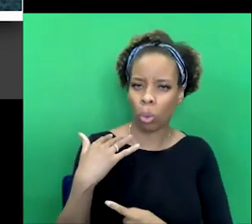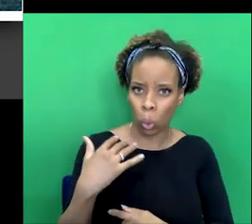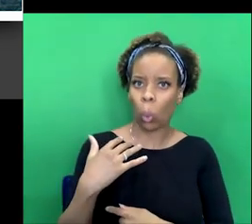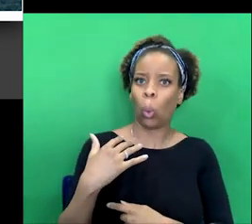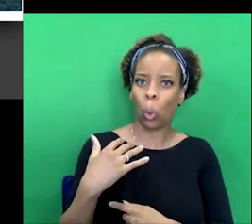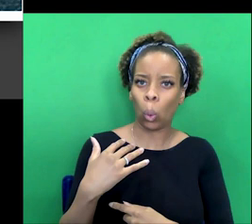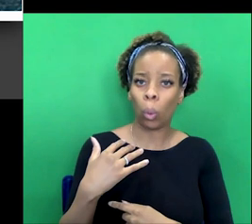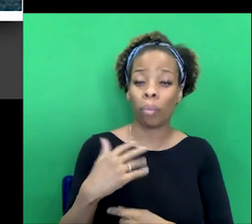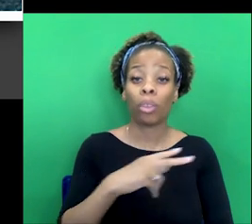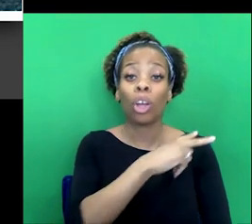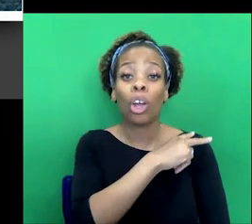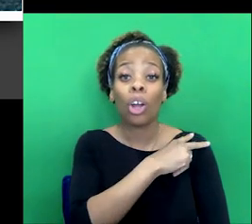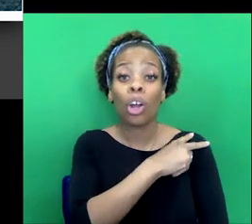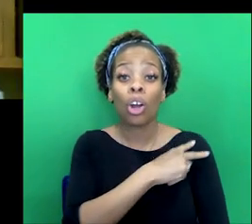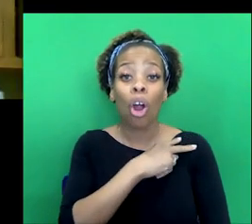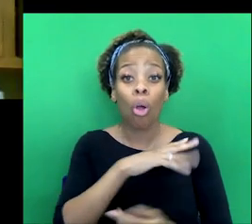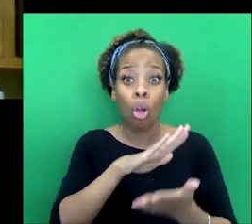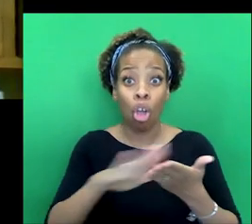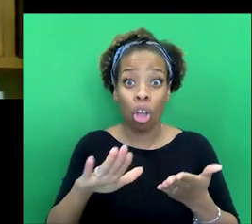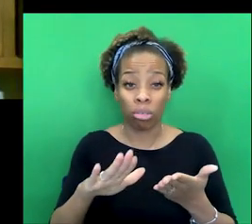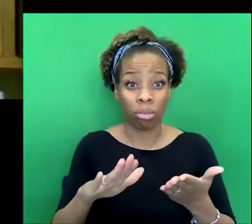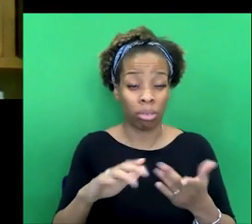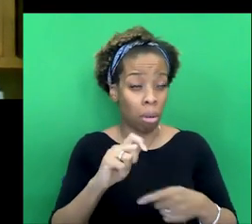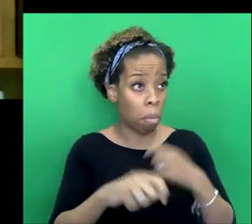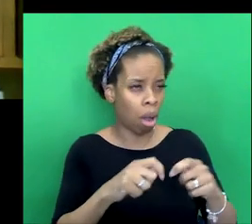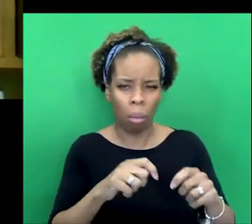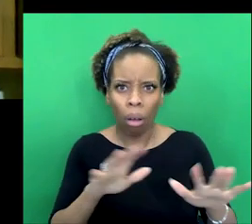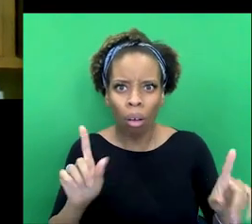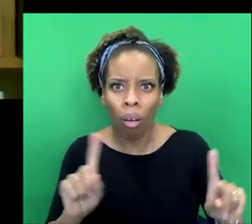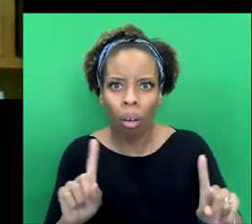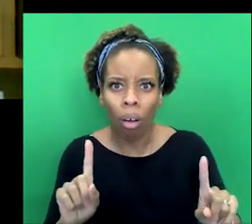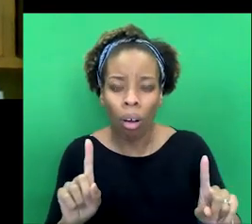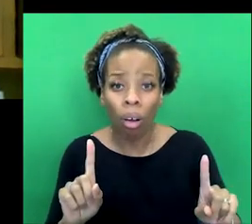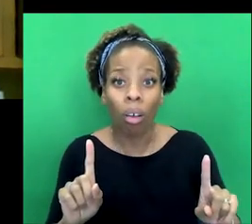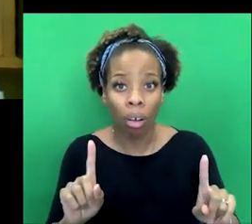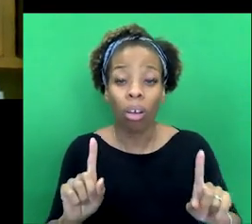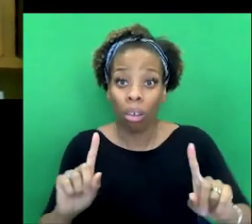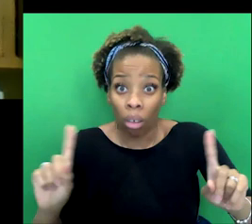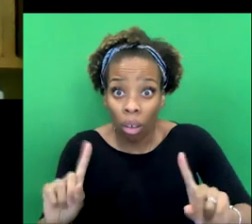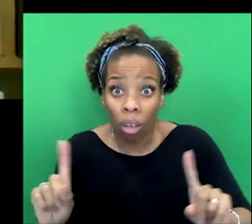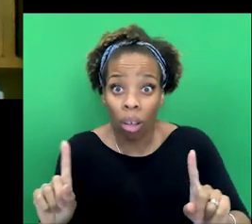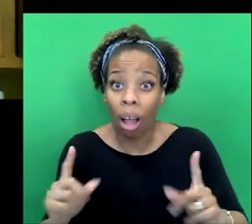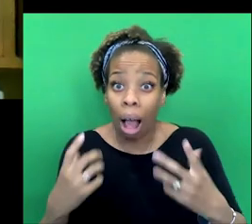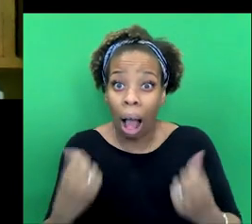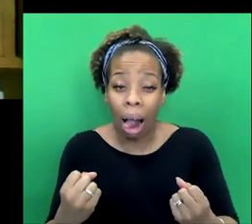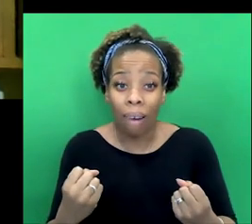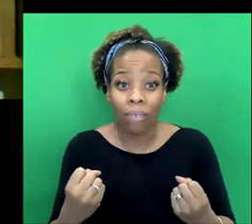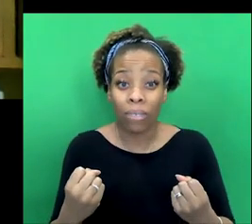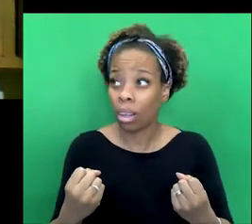like Colonel Kurtz in Heart of Darkness, go native to some extent, and bring that, uh,